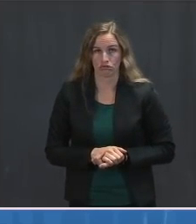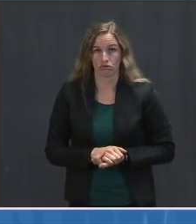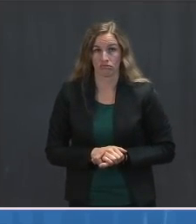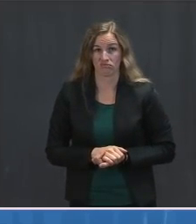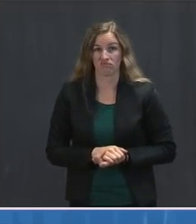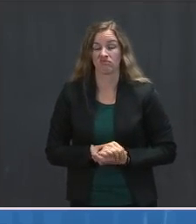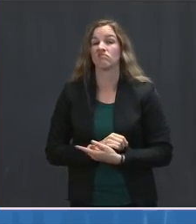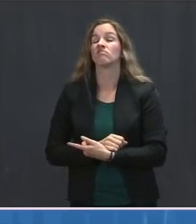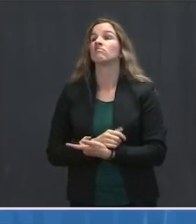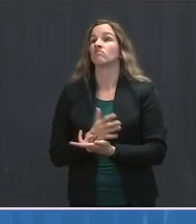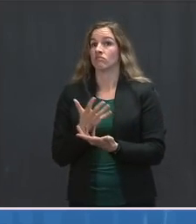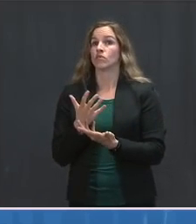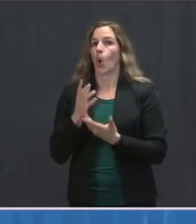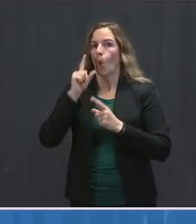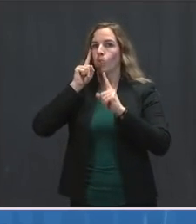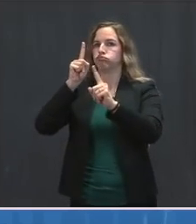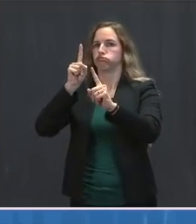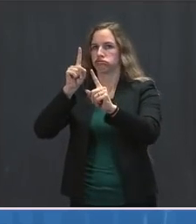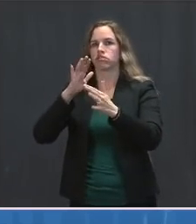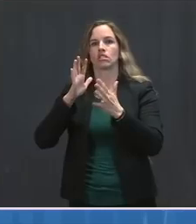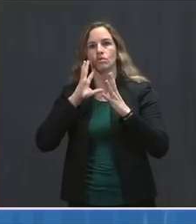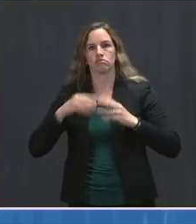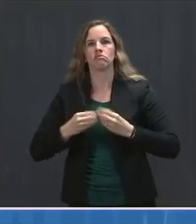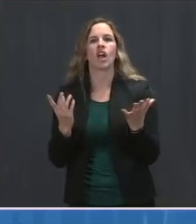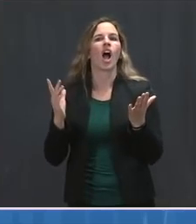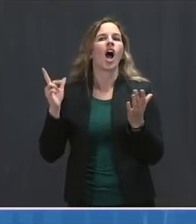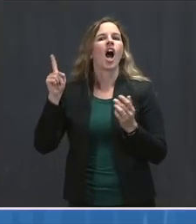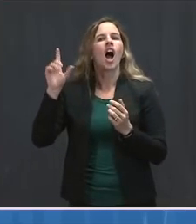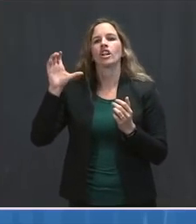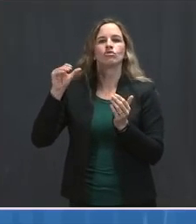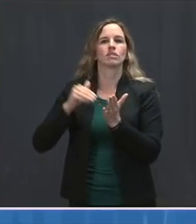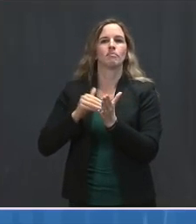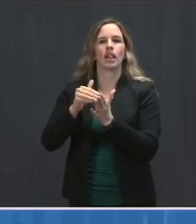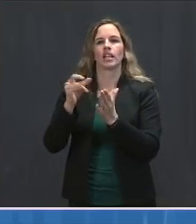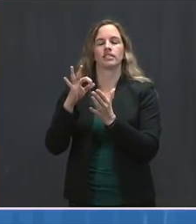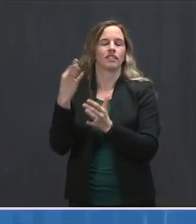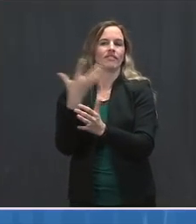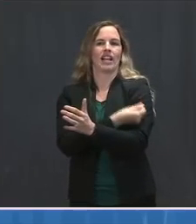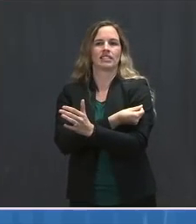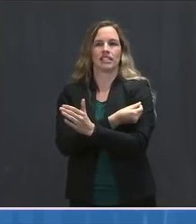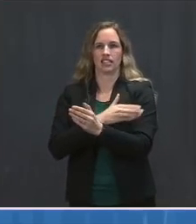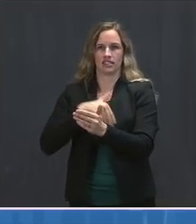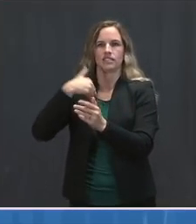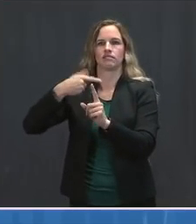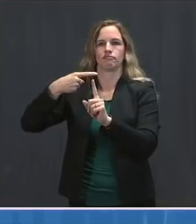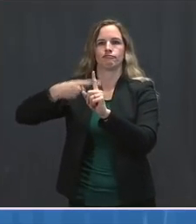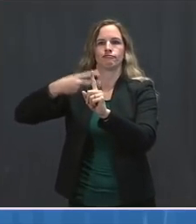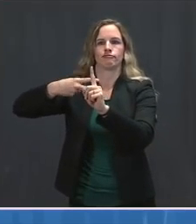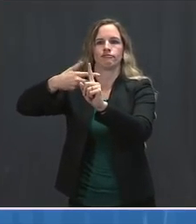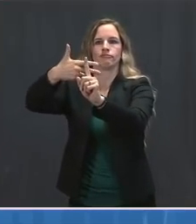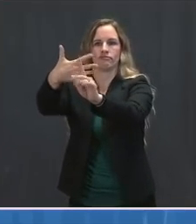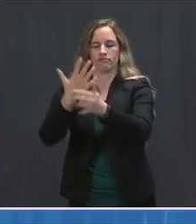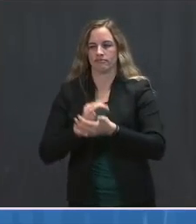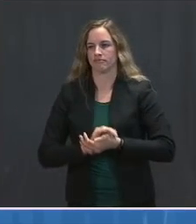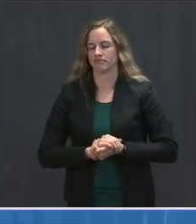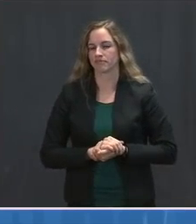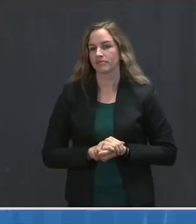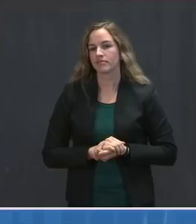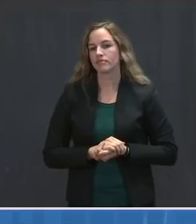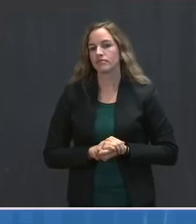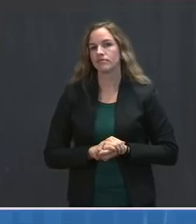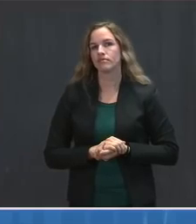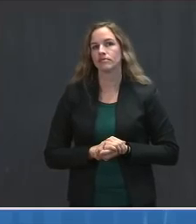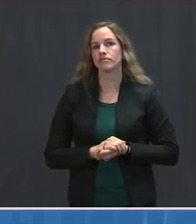ramp up production and hit their targets of delivering hundreds of millions of doses over the coming months. We told you that when we heard of a